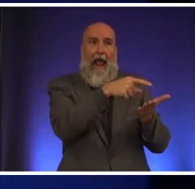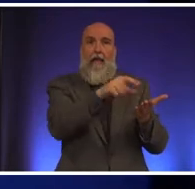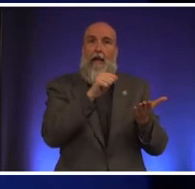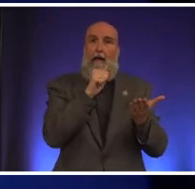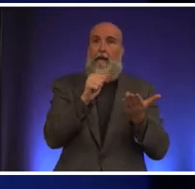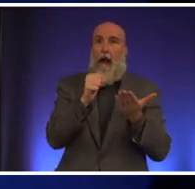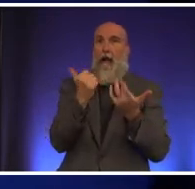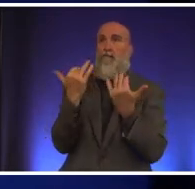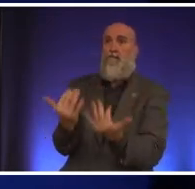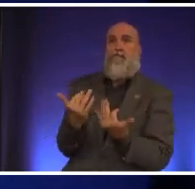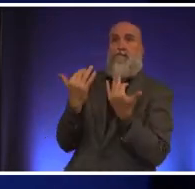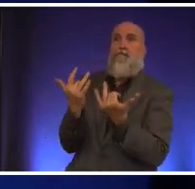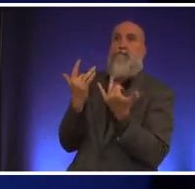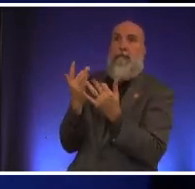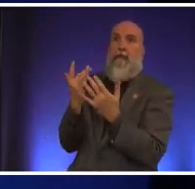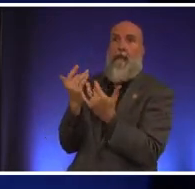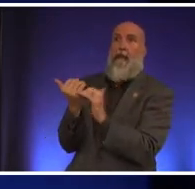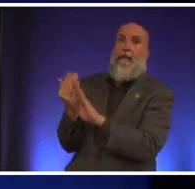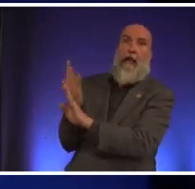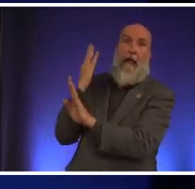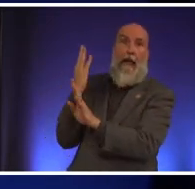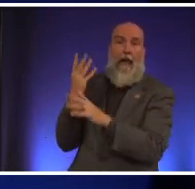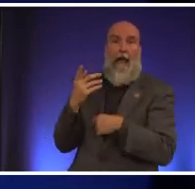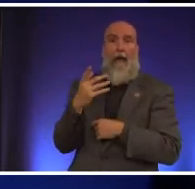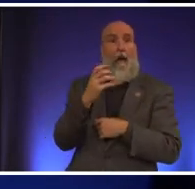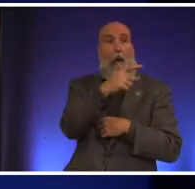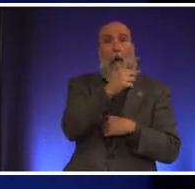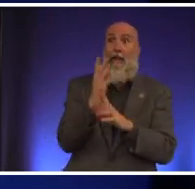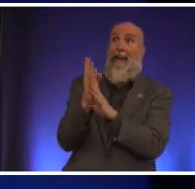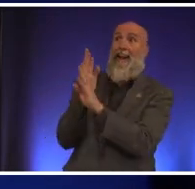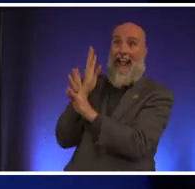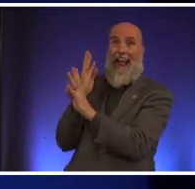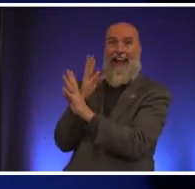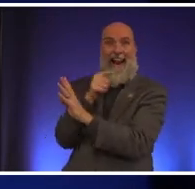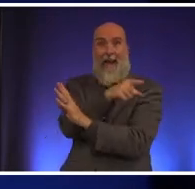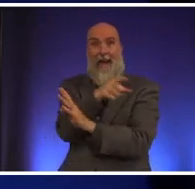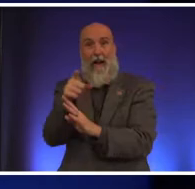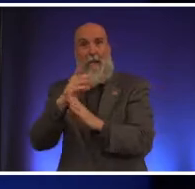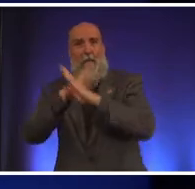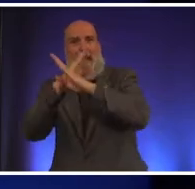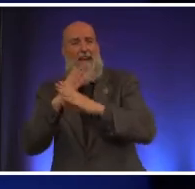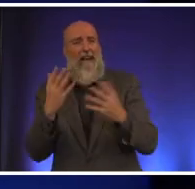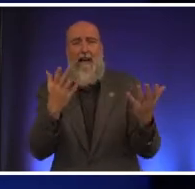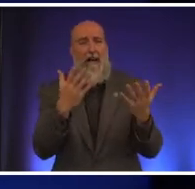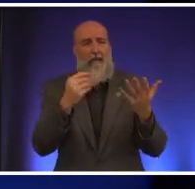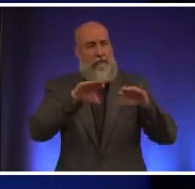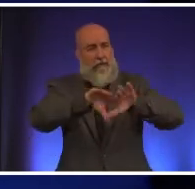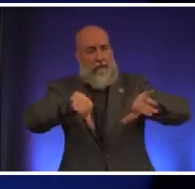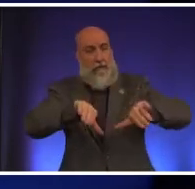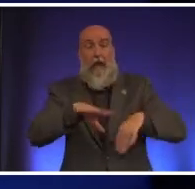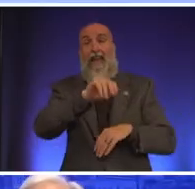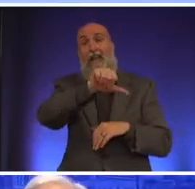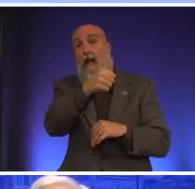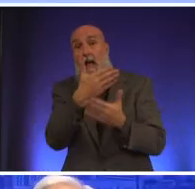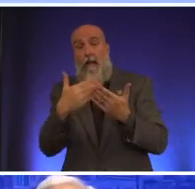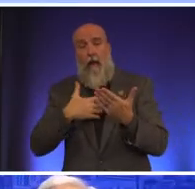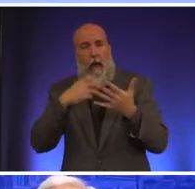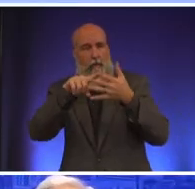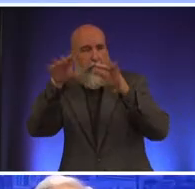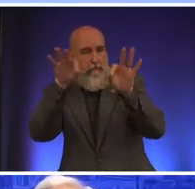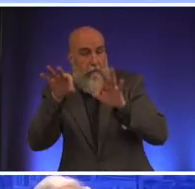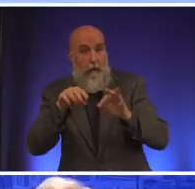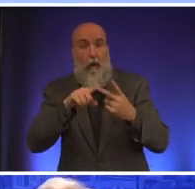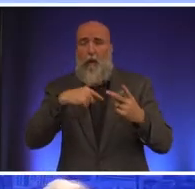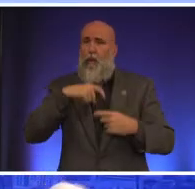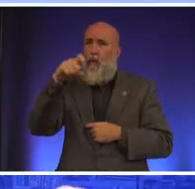standing in line nor are they in line and they're blocking somebody else in line and another thing that i've laid out is that we need to um